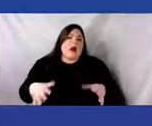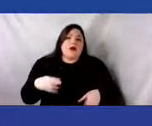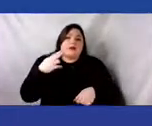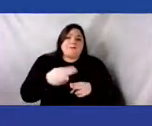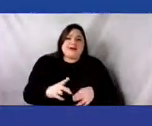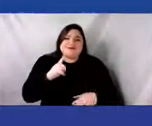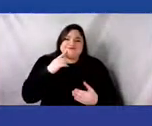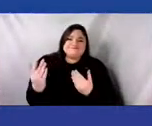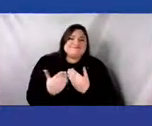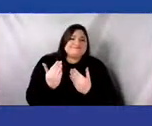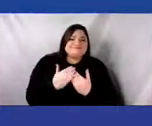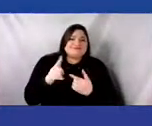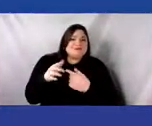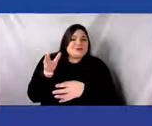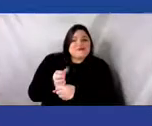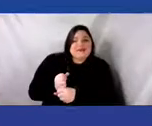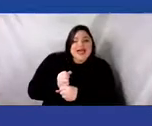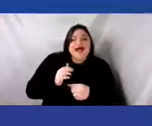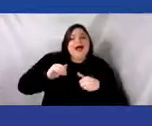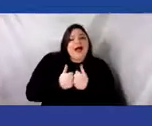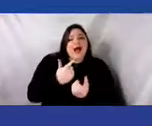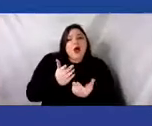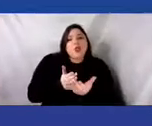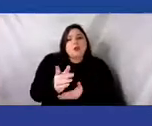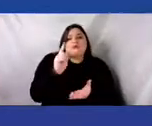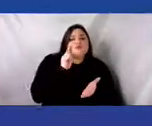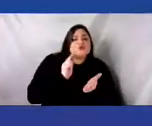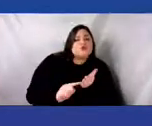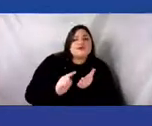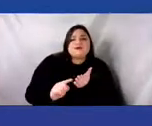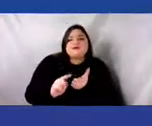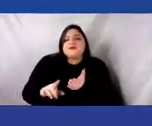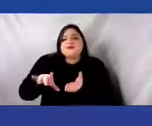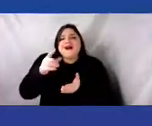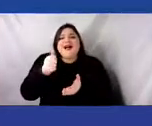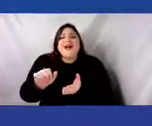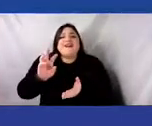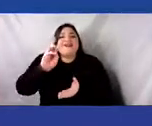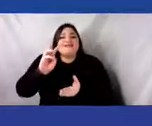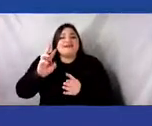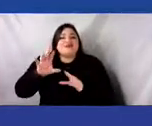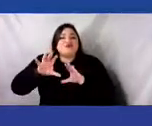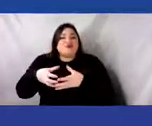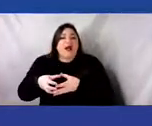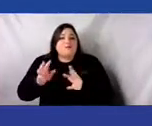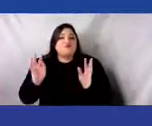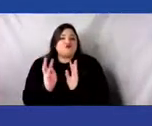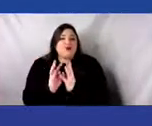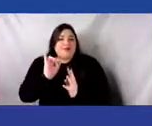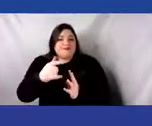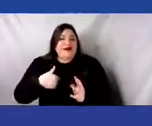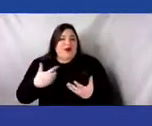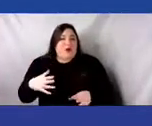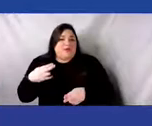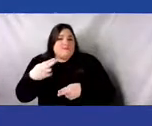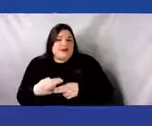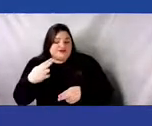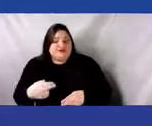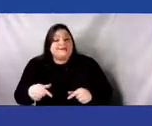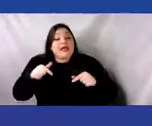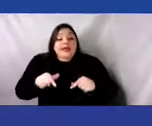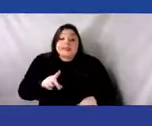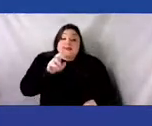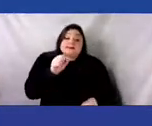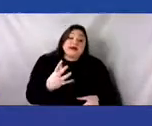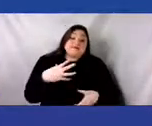by researching any one of the six tribes that I mentioned. It does take work, but I believe it's